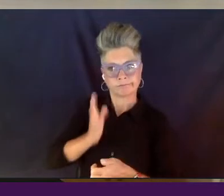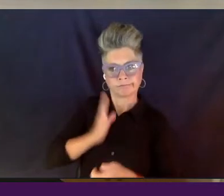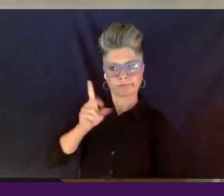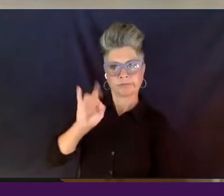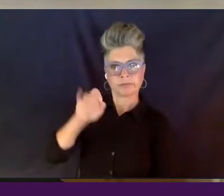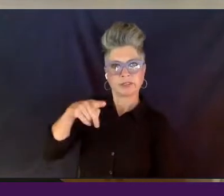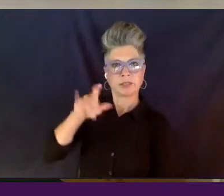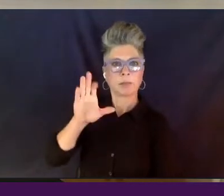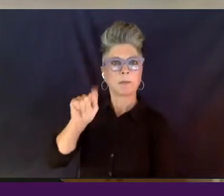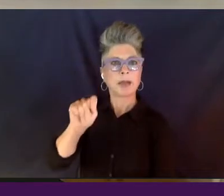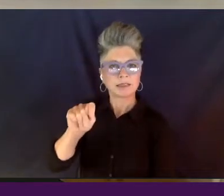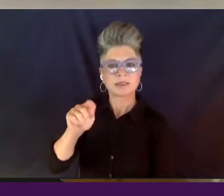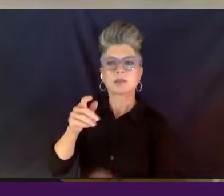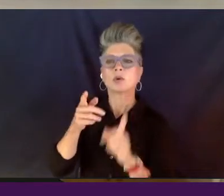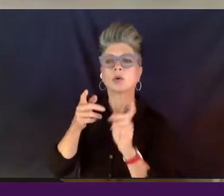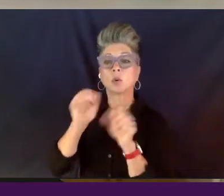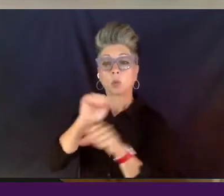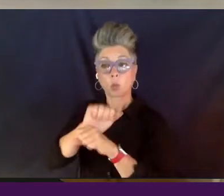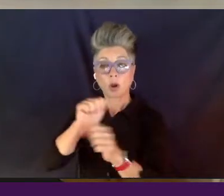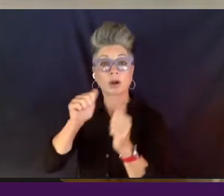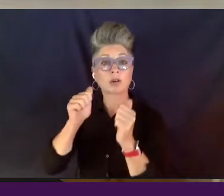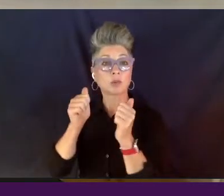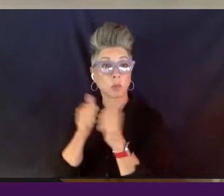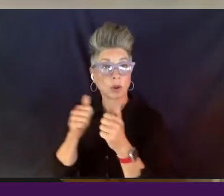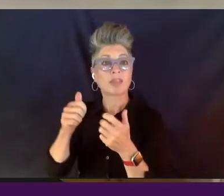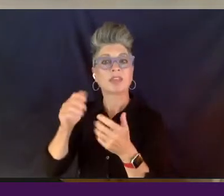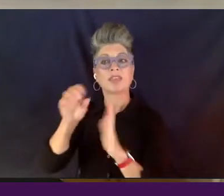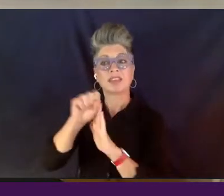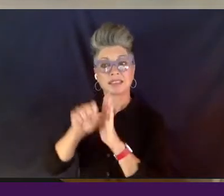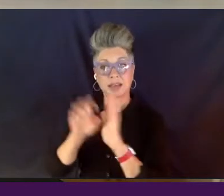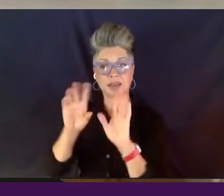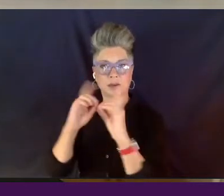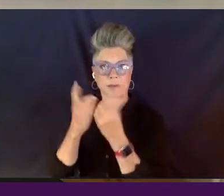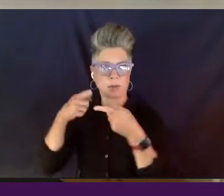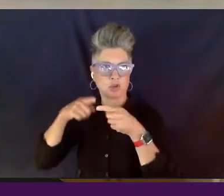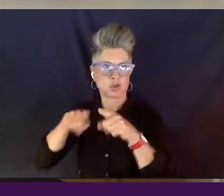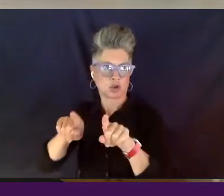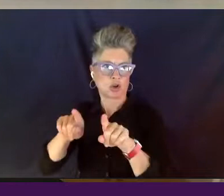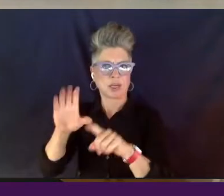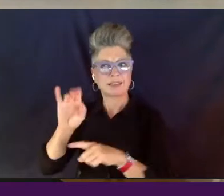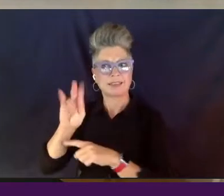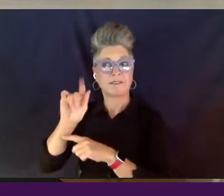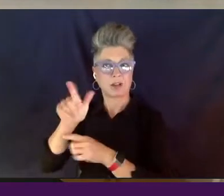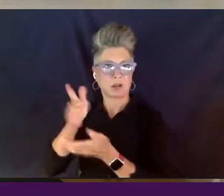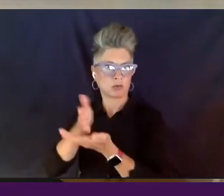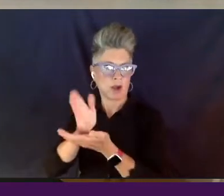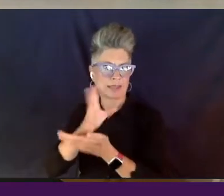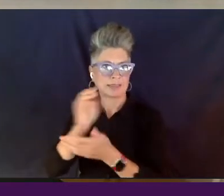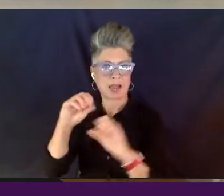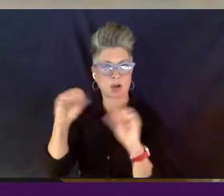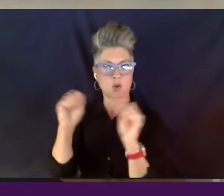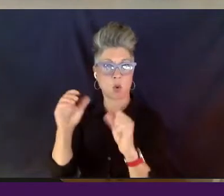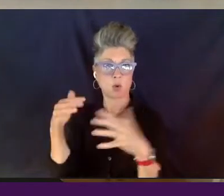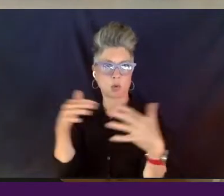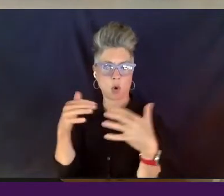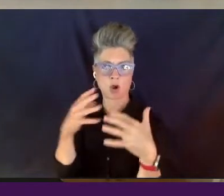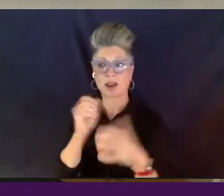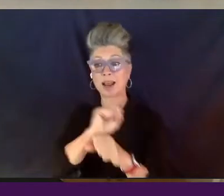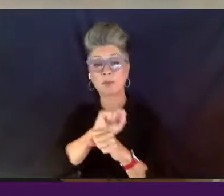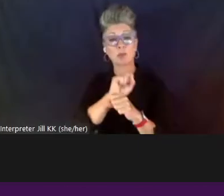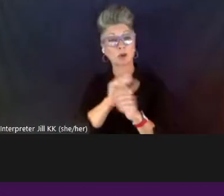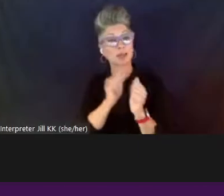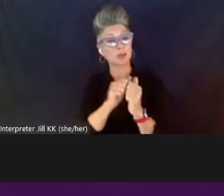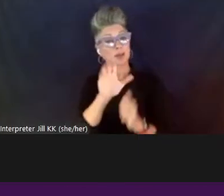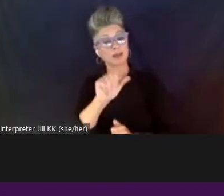during the civil rights movement in the Cold War period. And I'm working with Cameo at American Experience. I'm happy to be here.